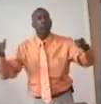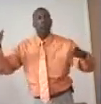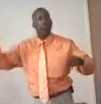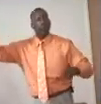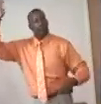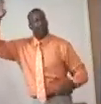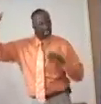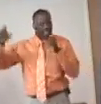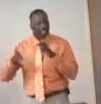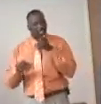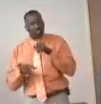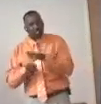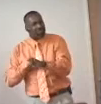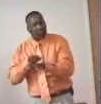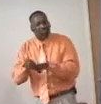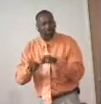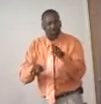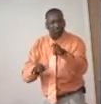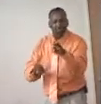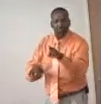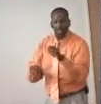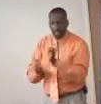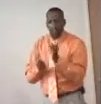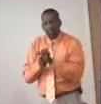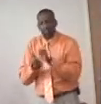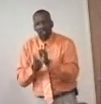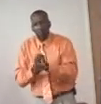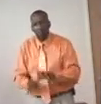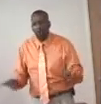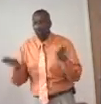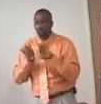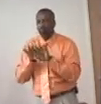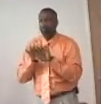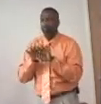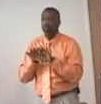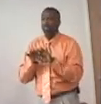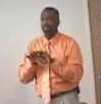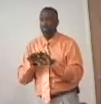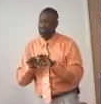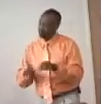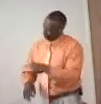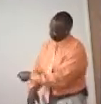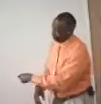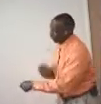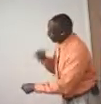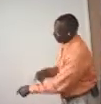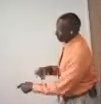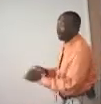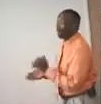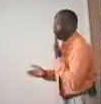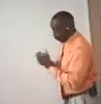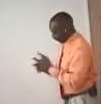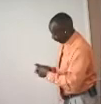All right. I told you it wasn't a trick question. All right. That's important. Tell somebody that's a good start.